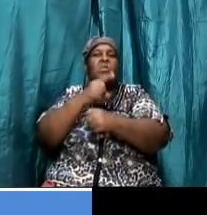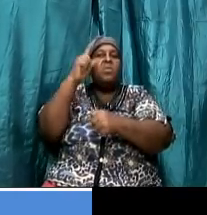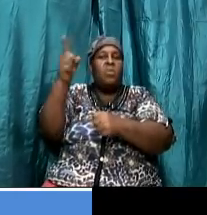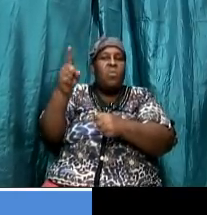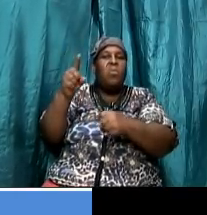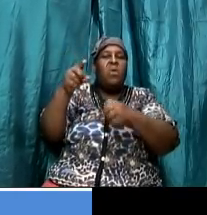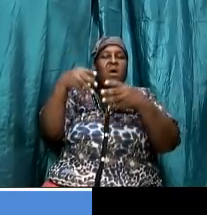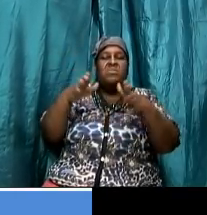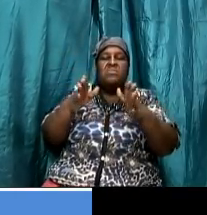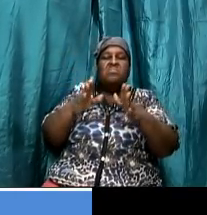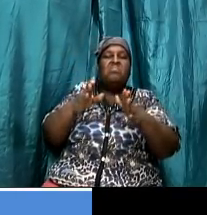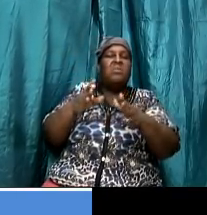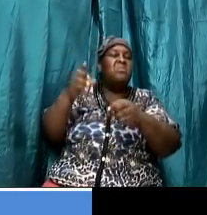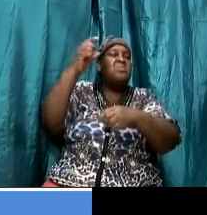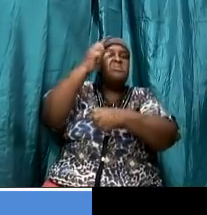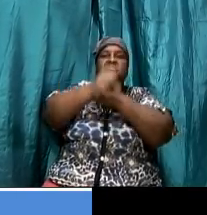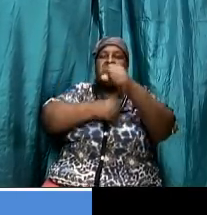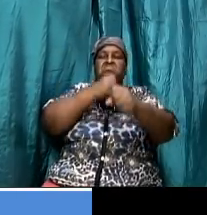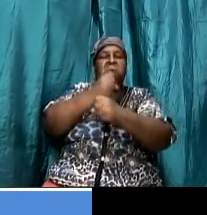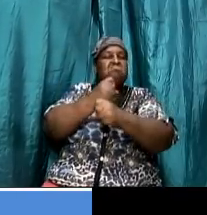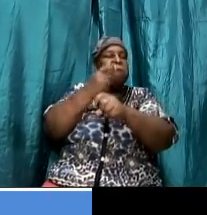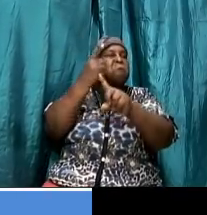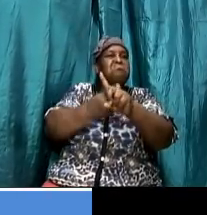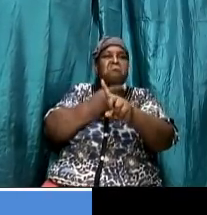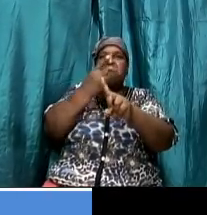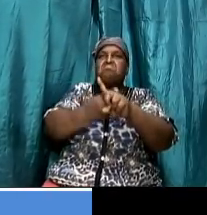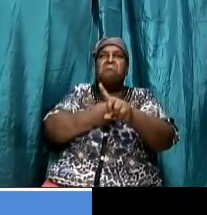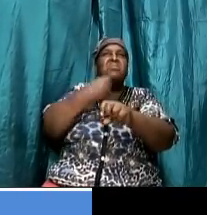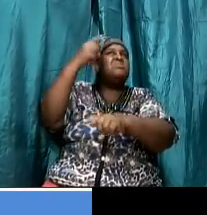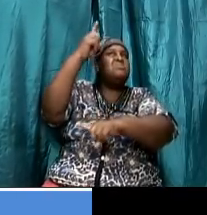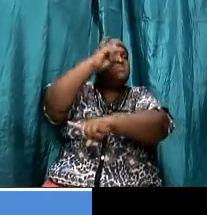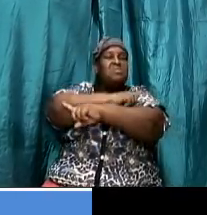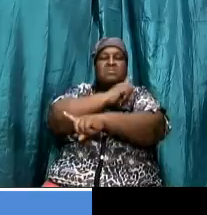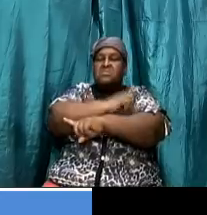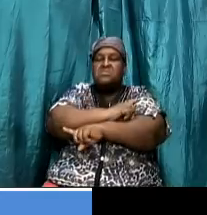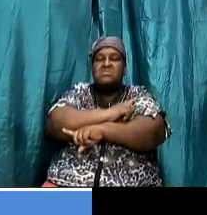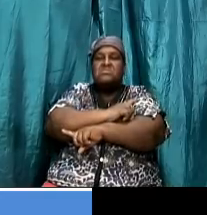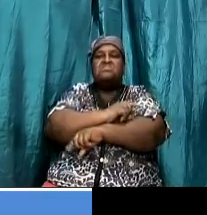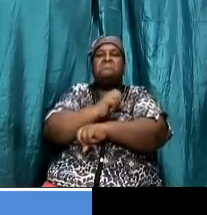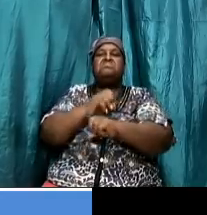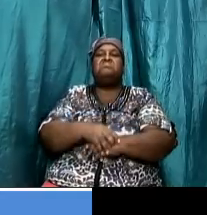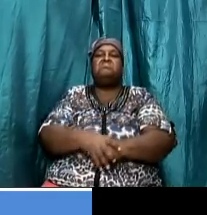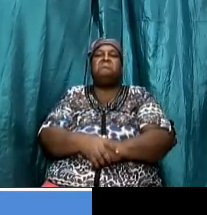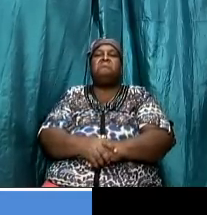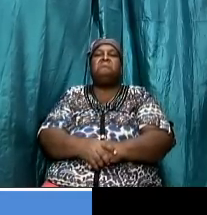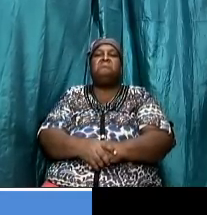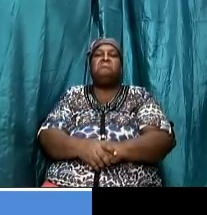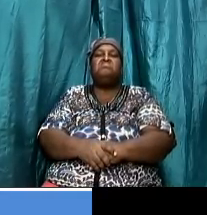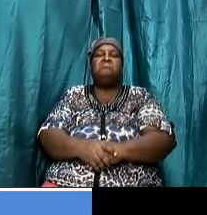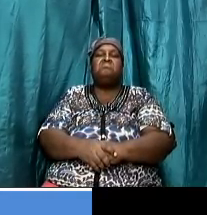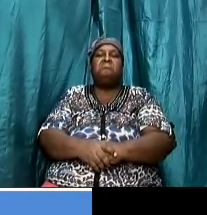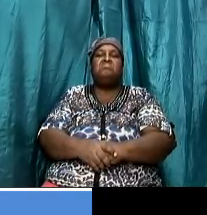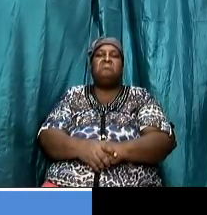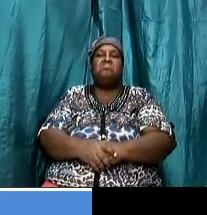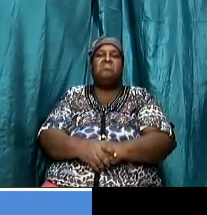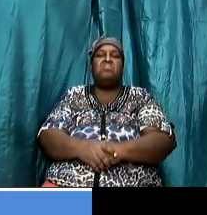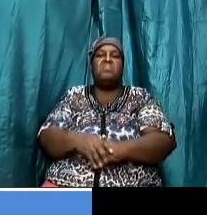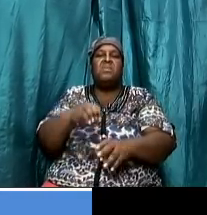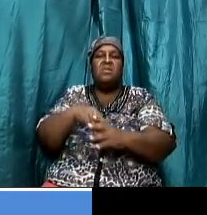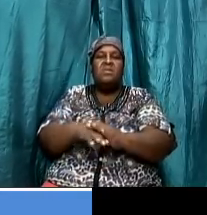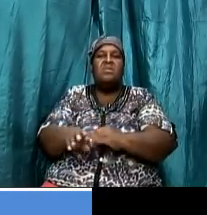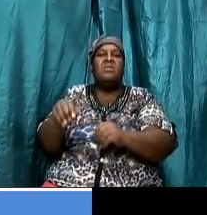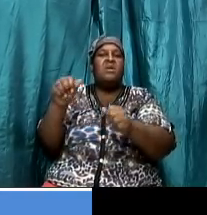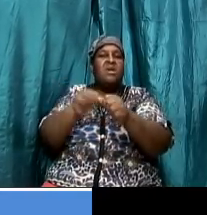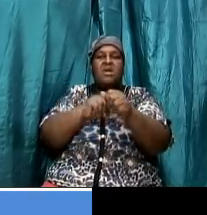it either go from years to months to days i'm going say before in the context of days talking about from